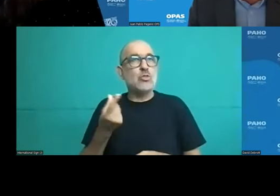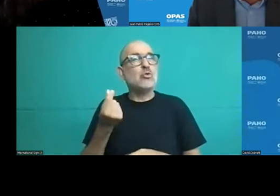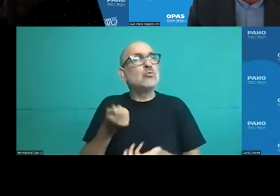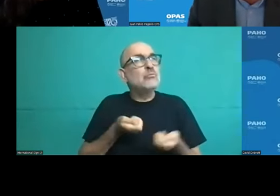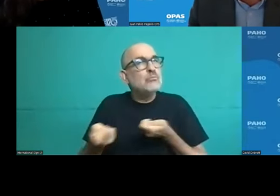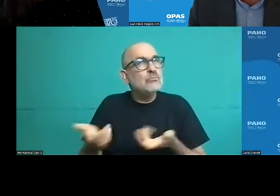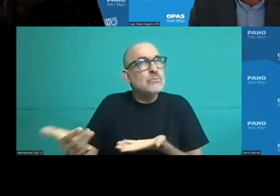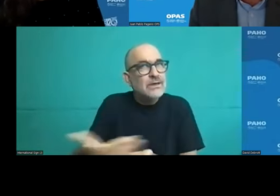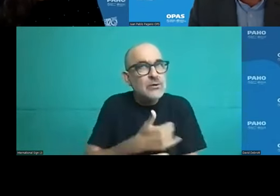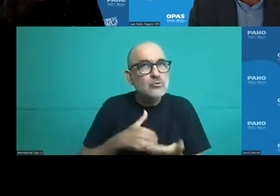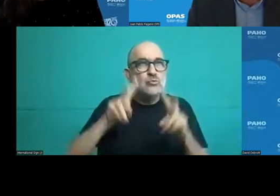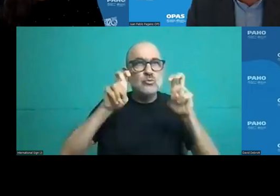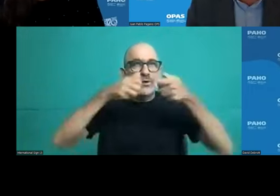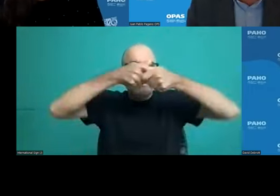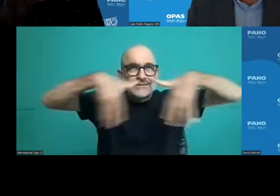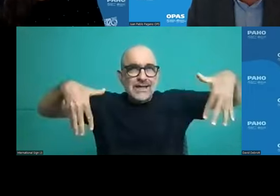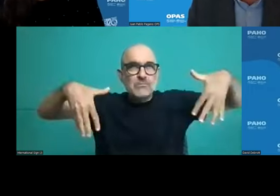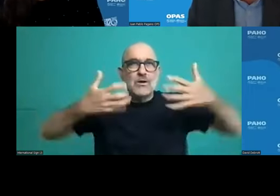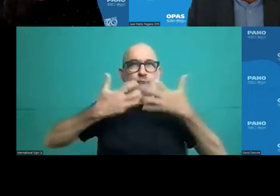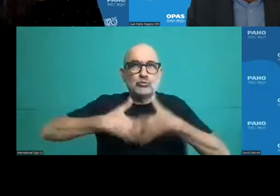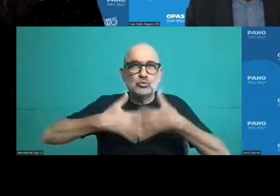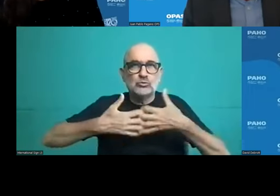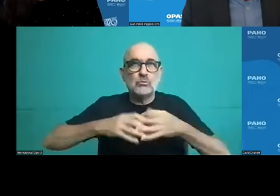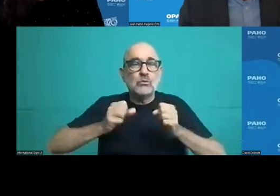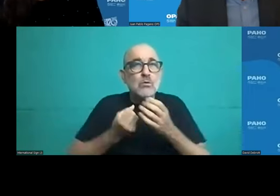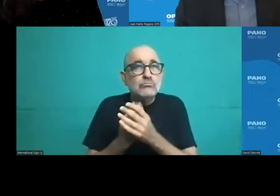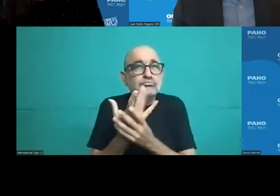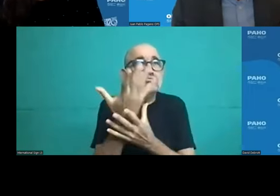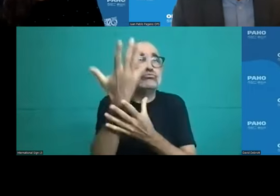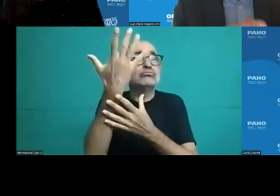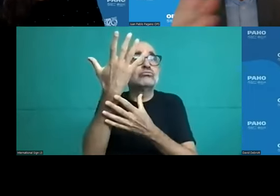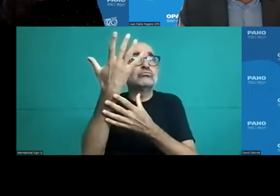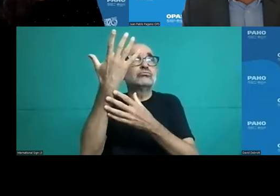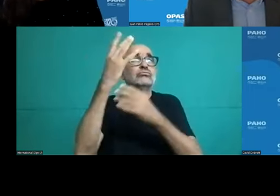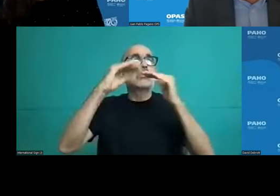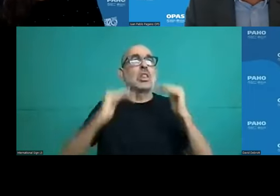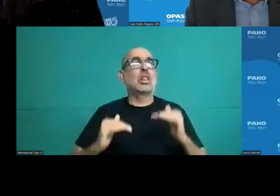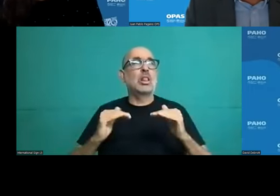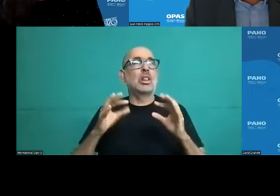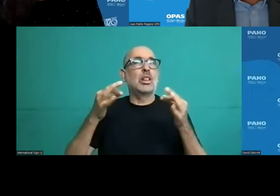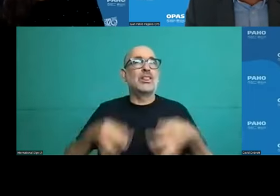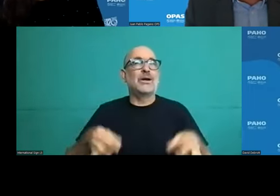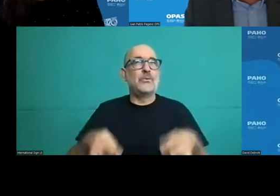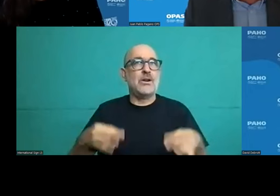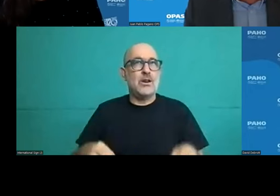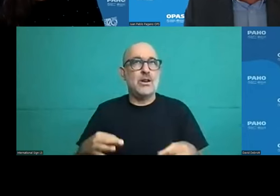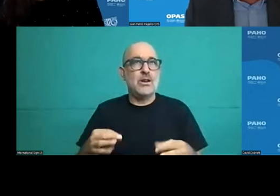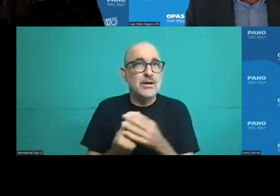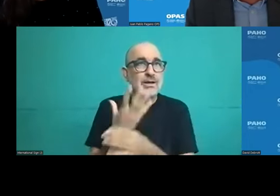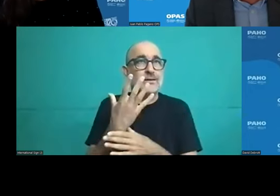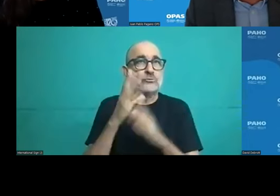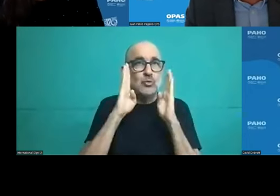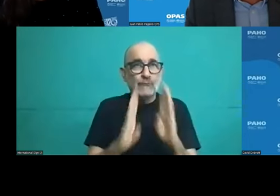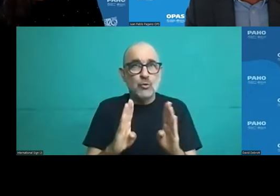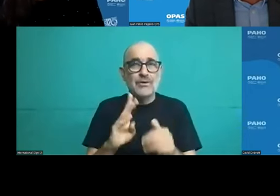strong incentive to expand the provision